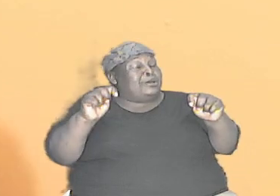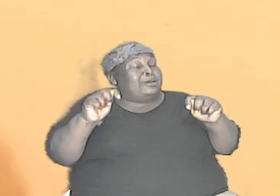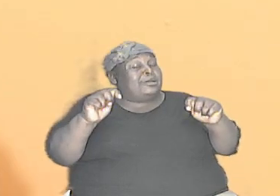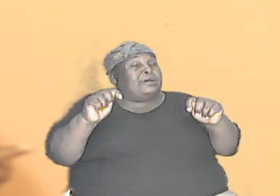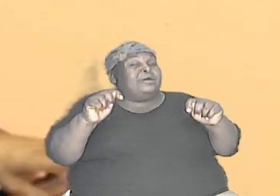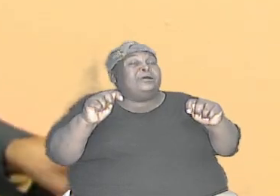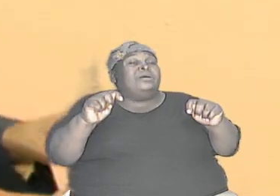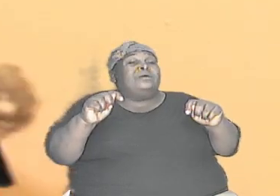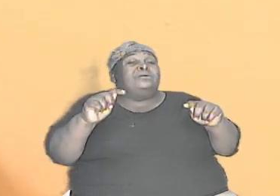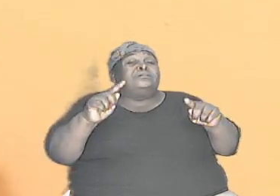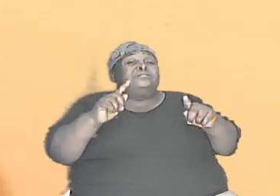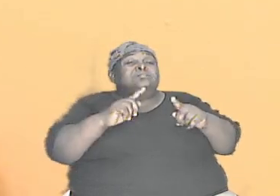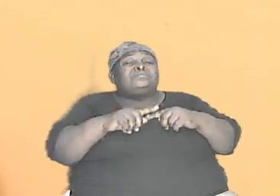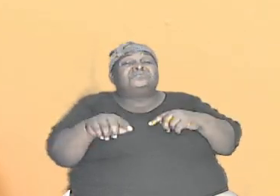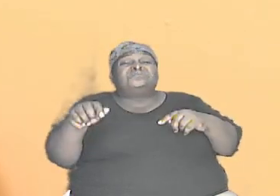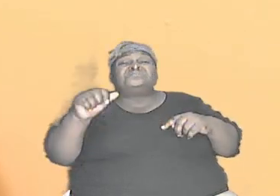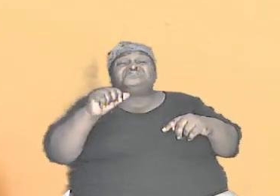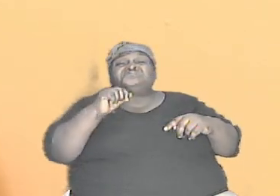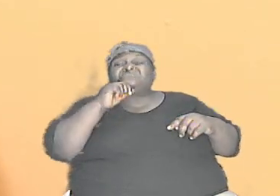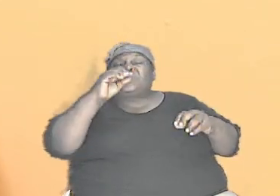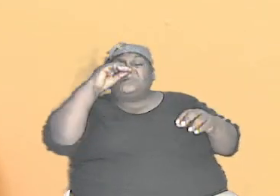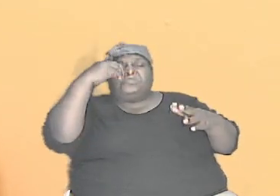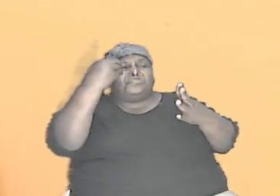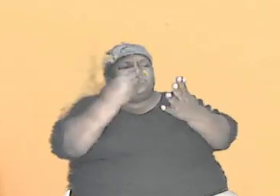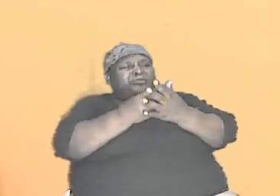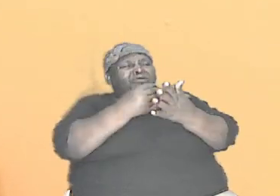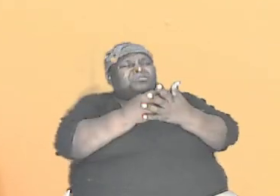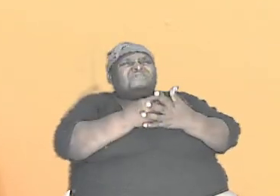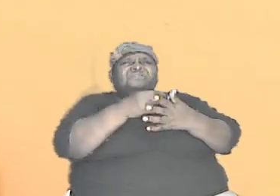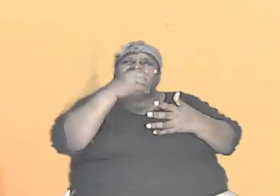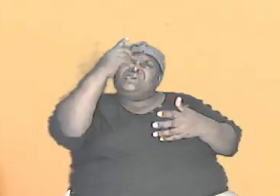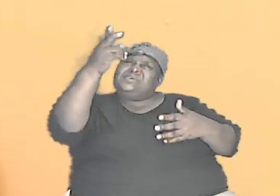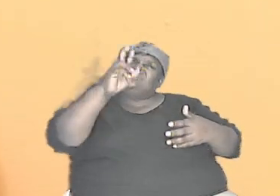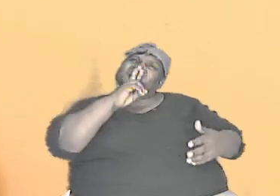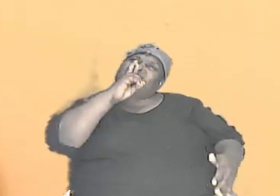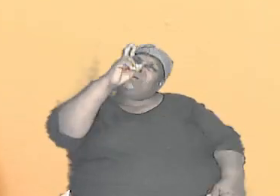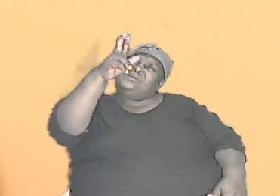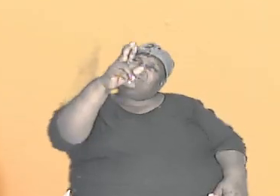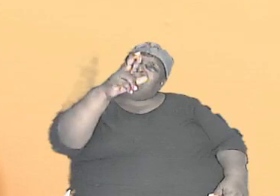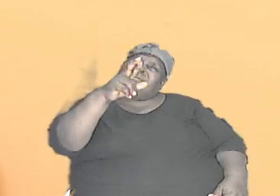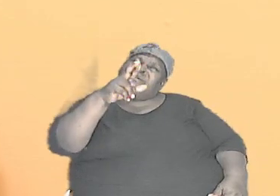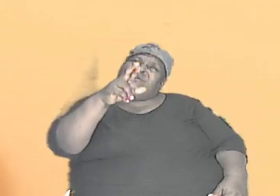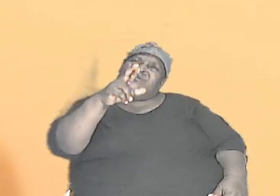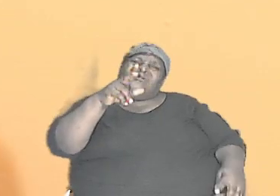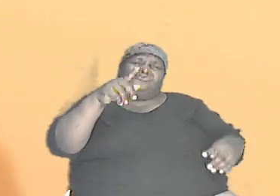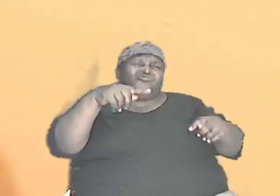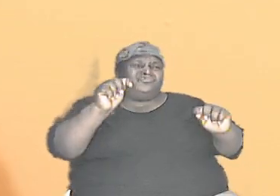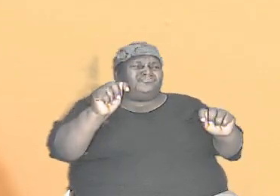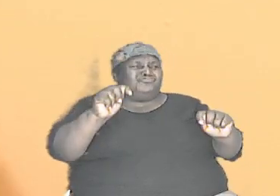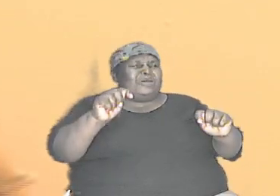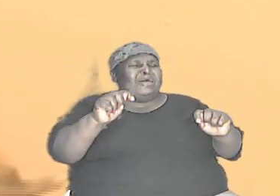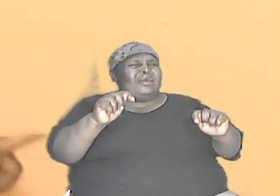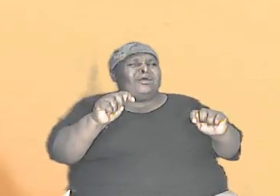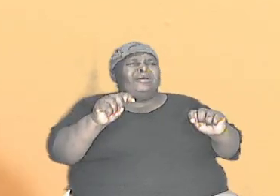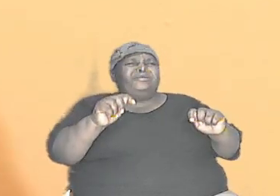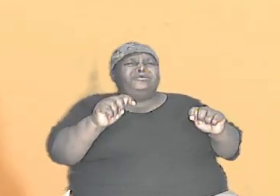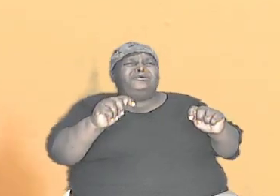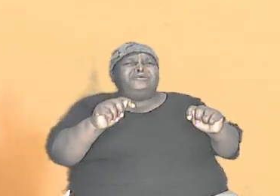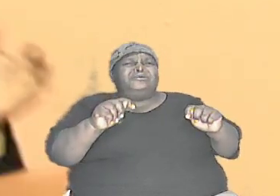disprove his reality who try to disprove and discredit and undermine